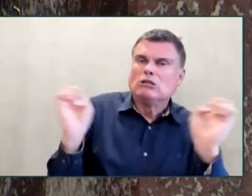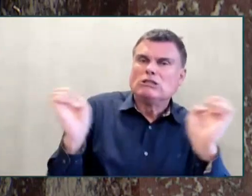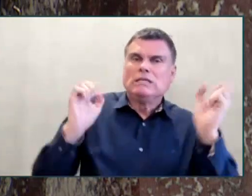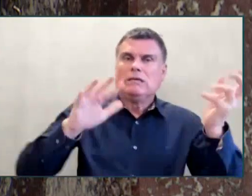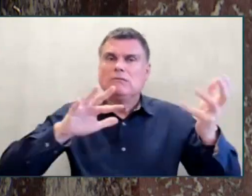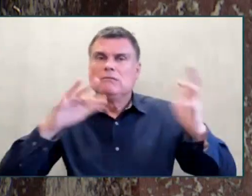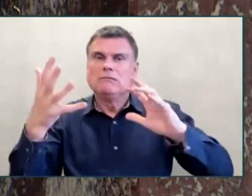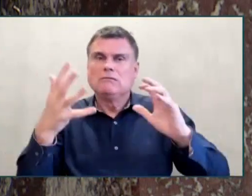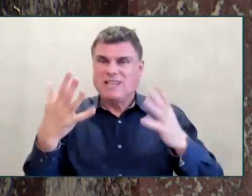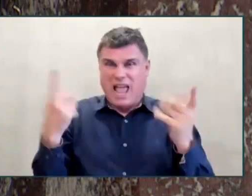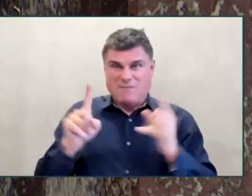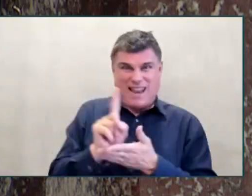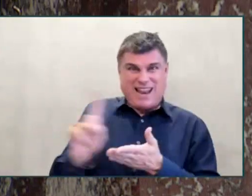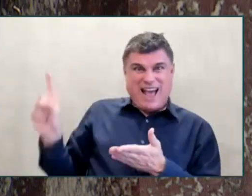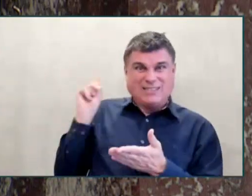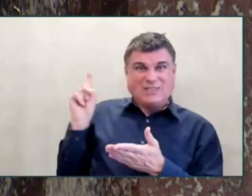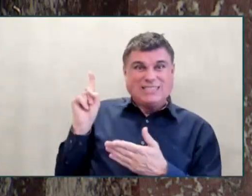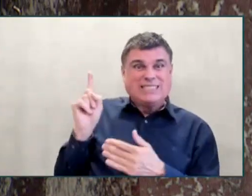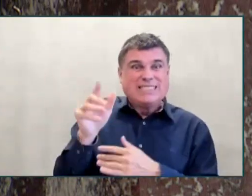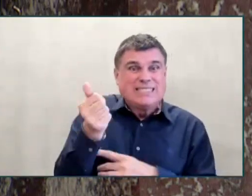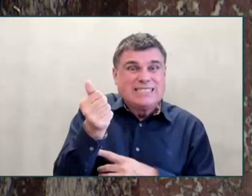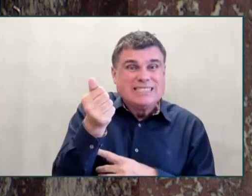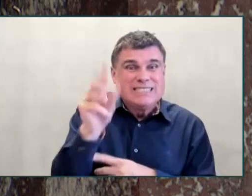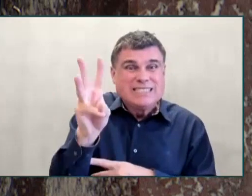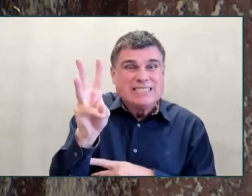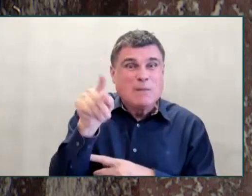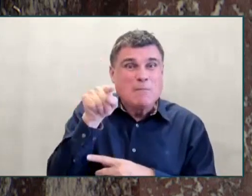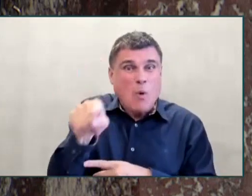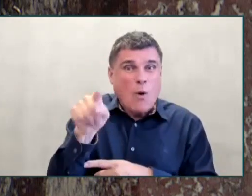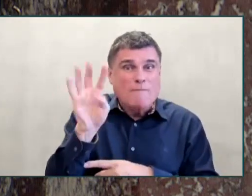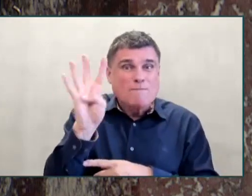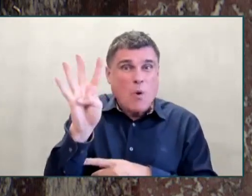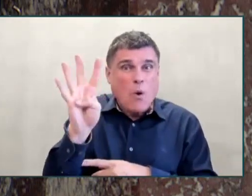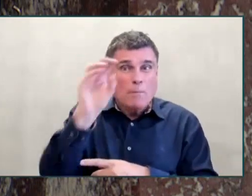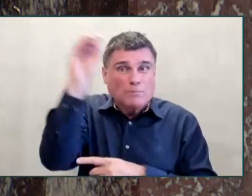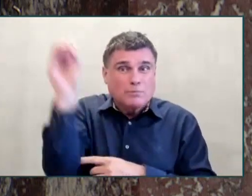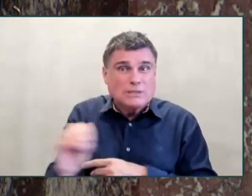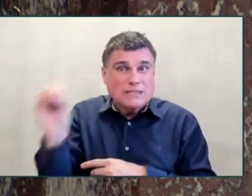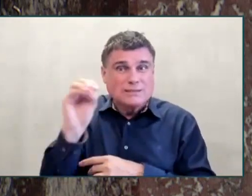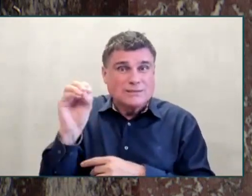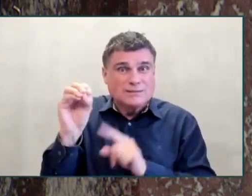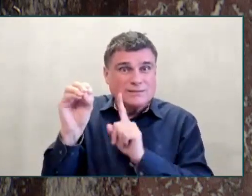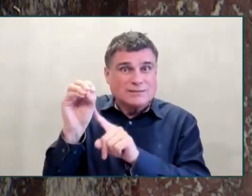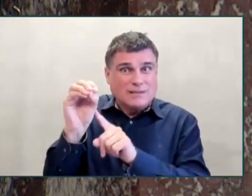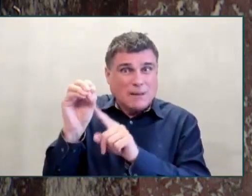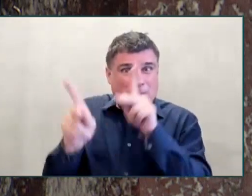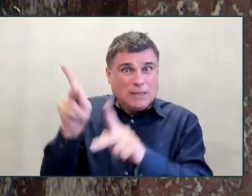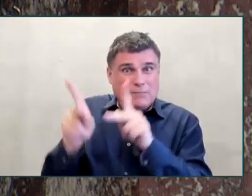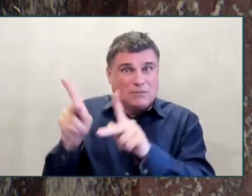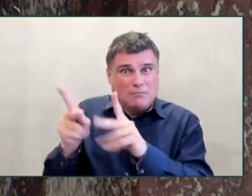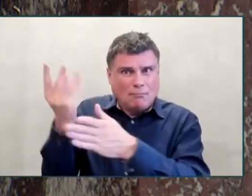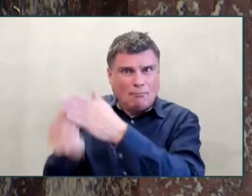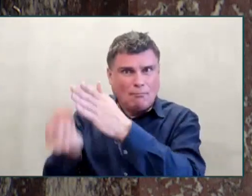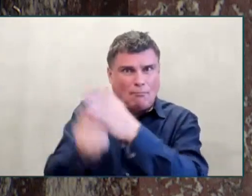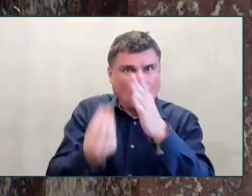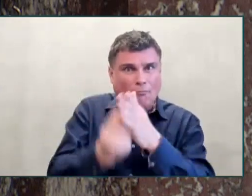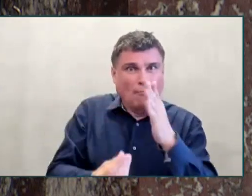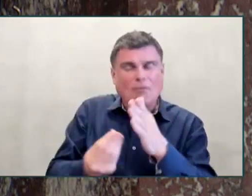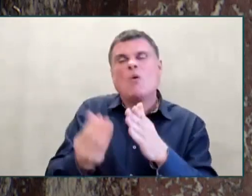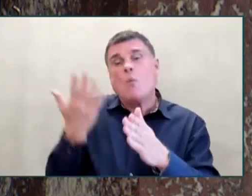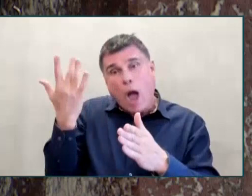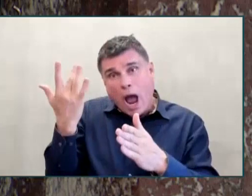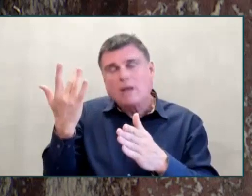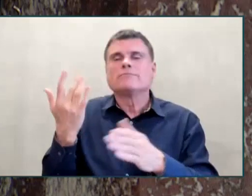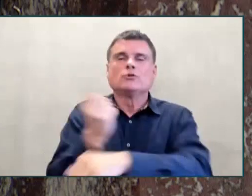deaths of people that passed away as an unfortunate result of the drug poisoning crisis were Indigenous